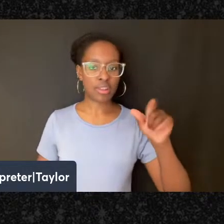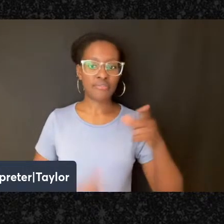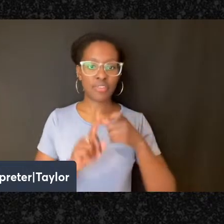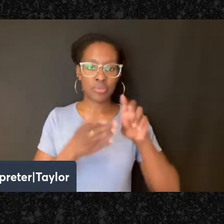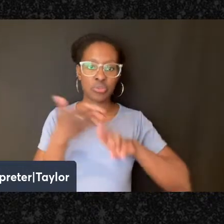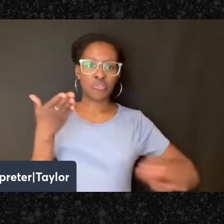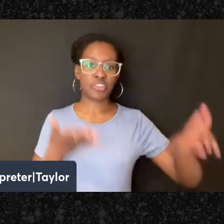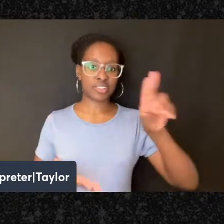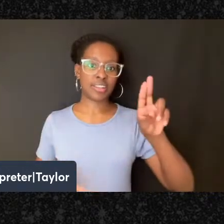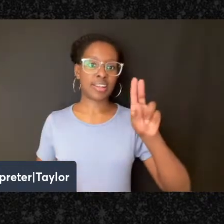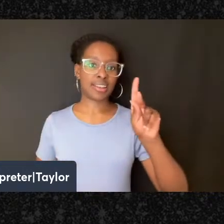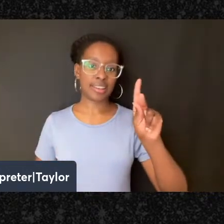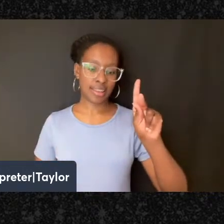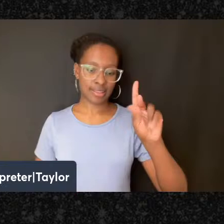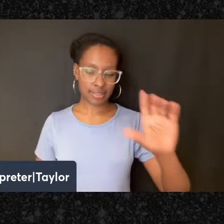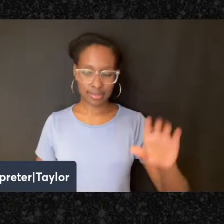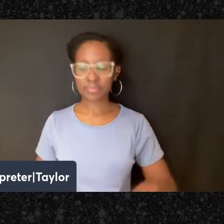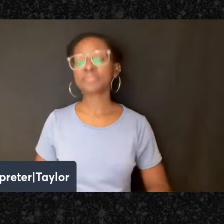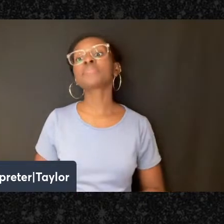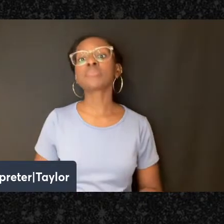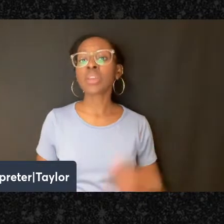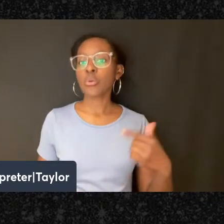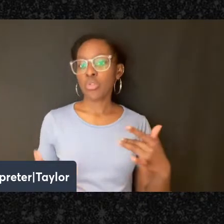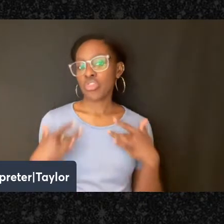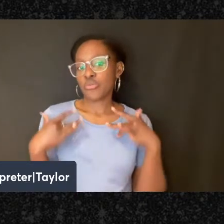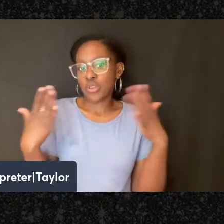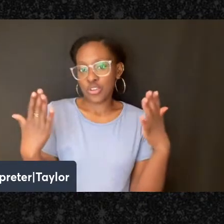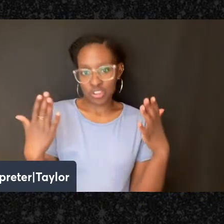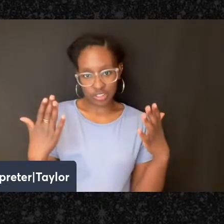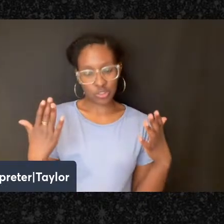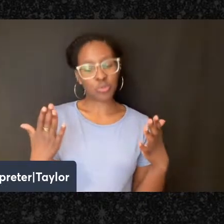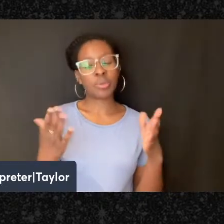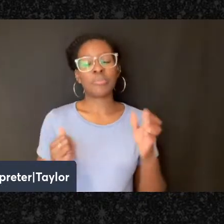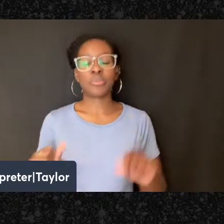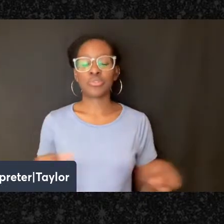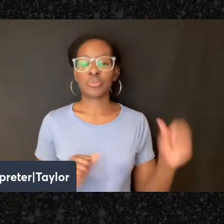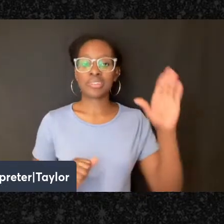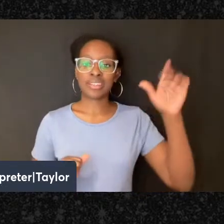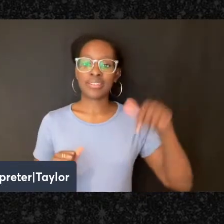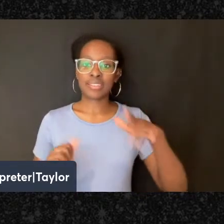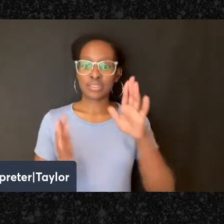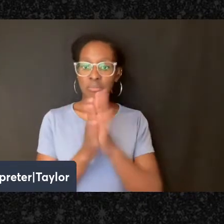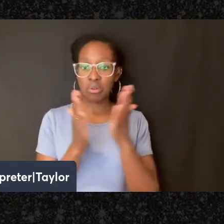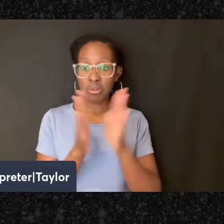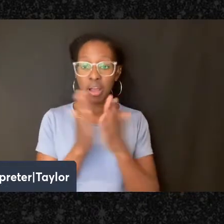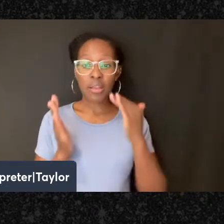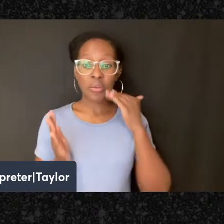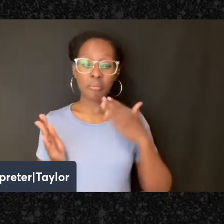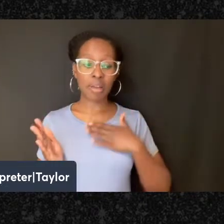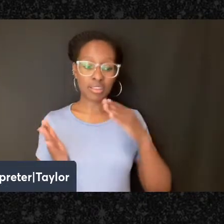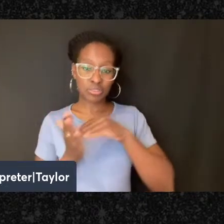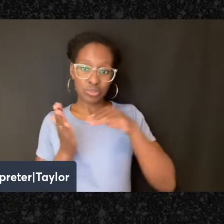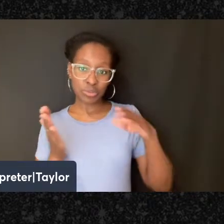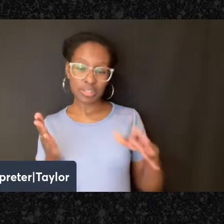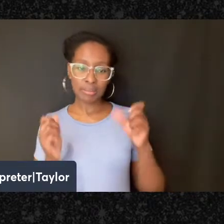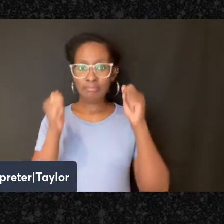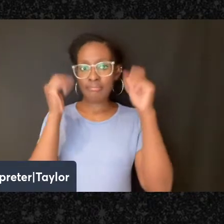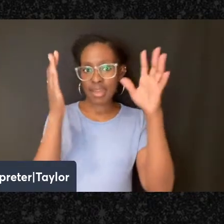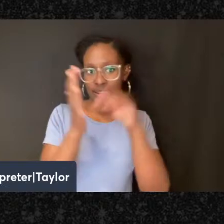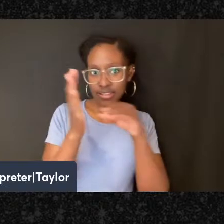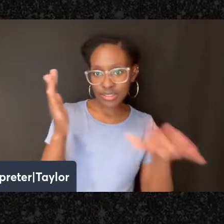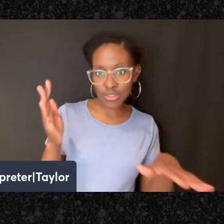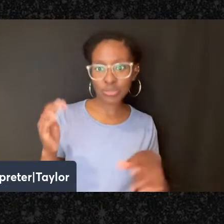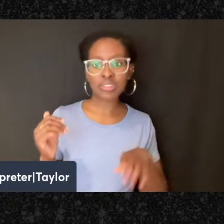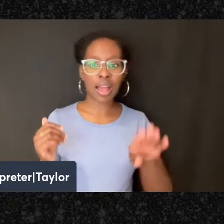We're very happy to be able to bring you this book. I know that my students, I think many of the students at